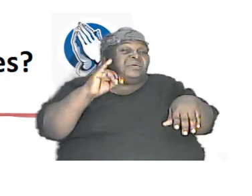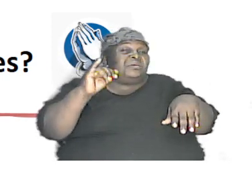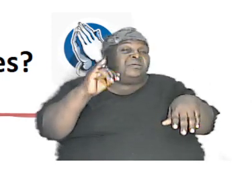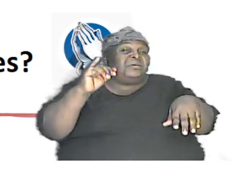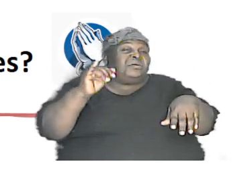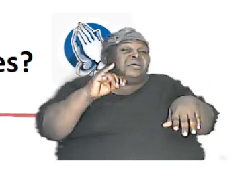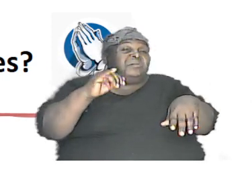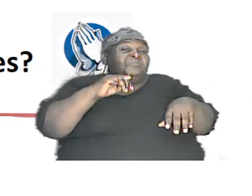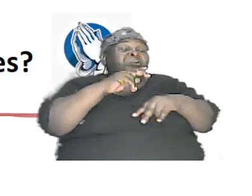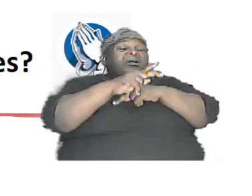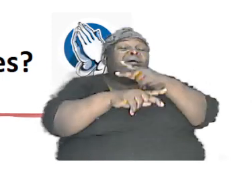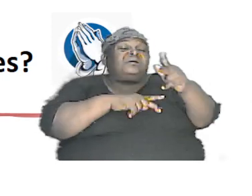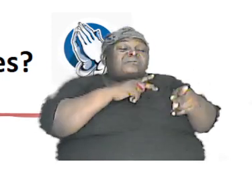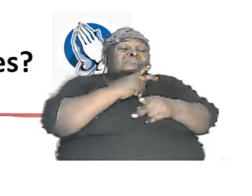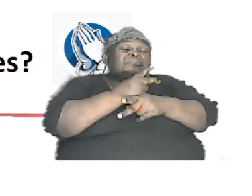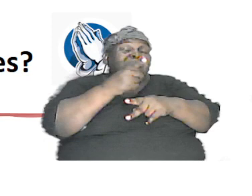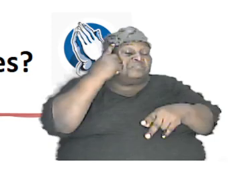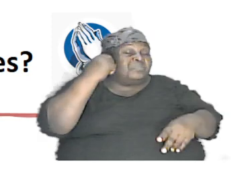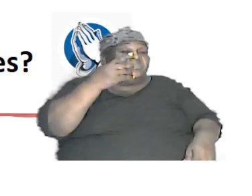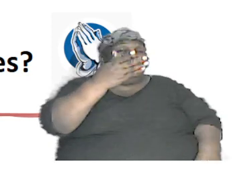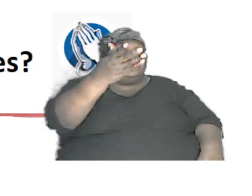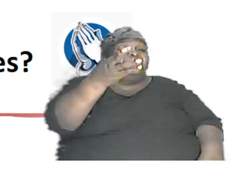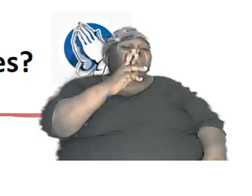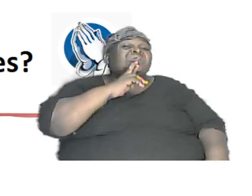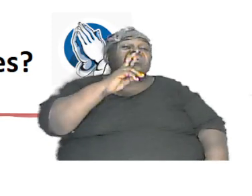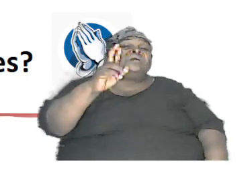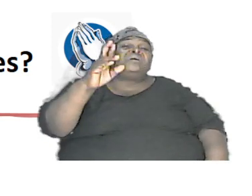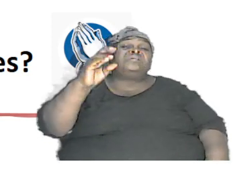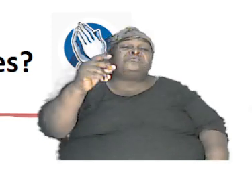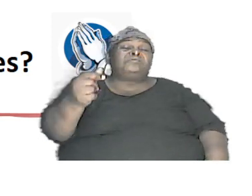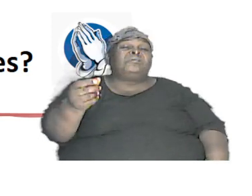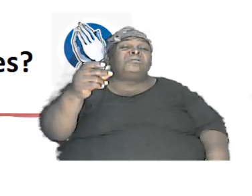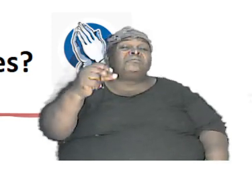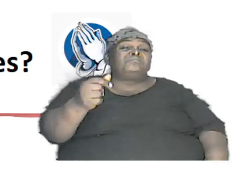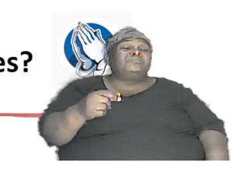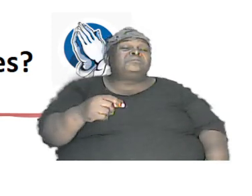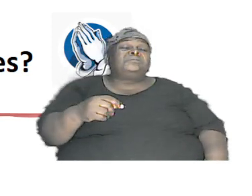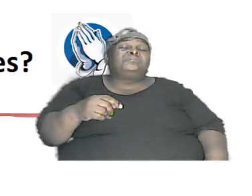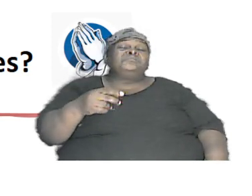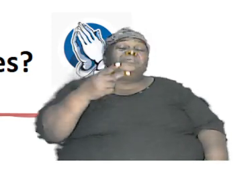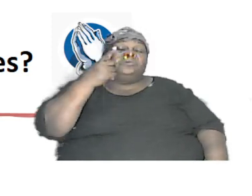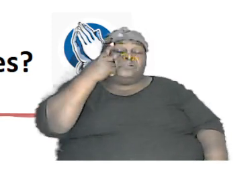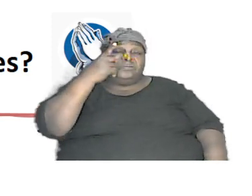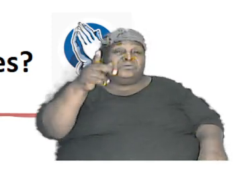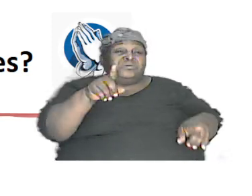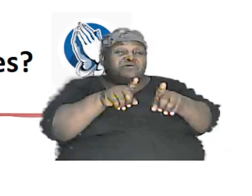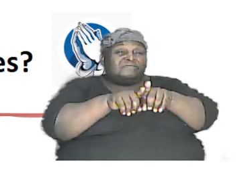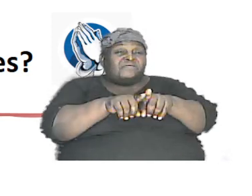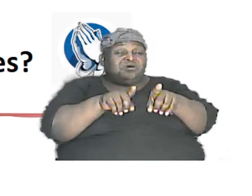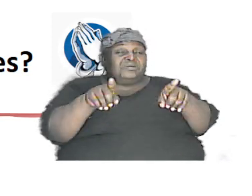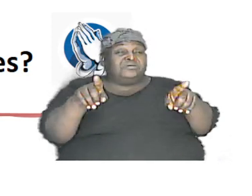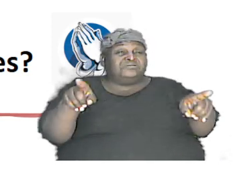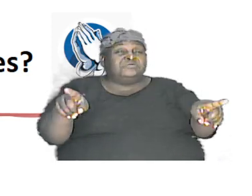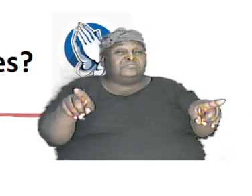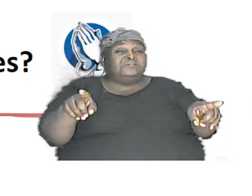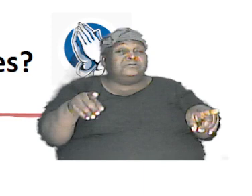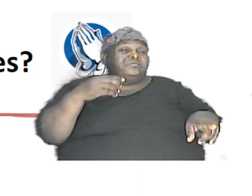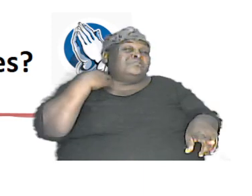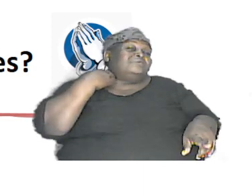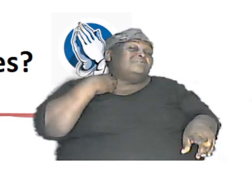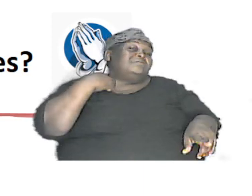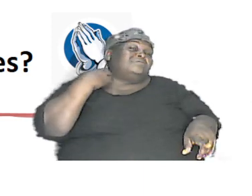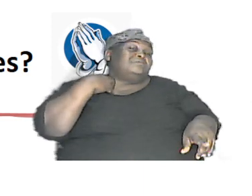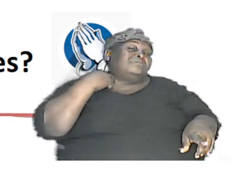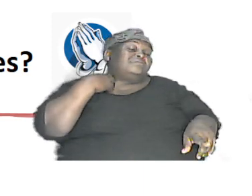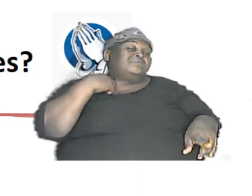because they are dogs but they tend to look different and as we look at this picture coming